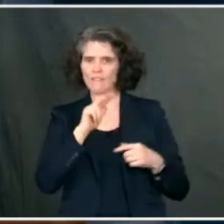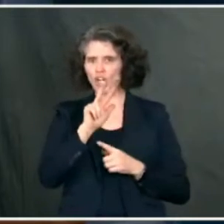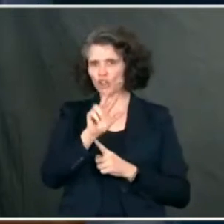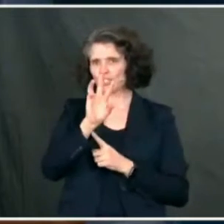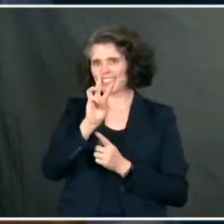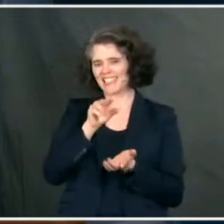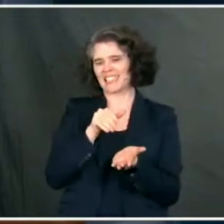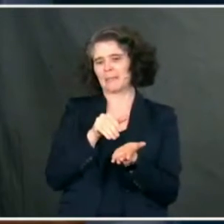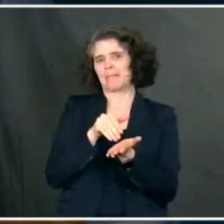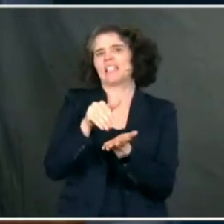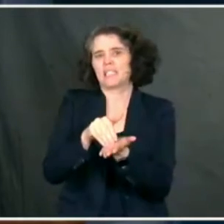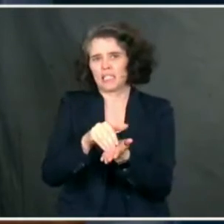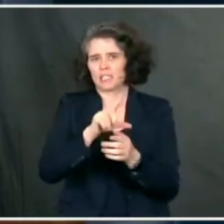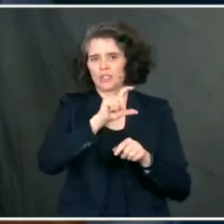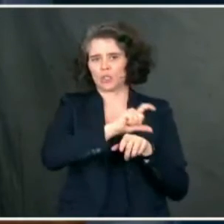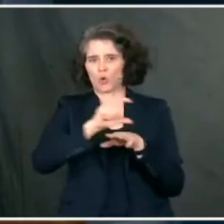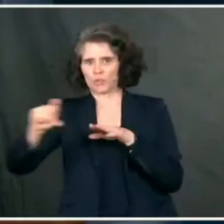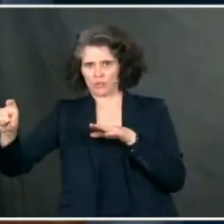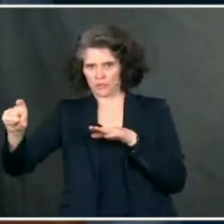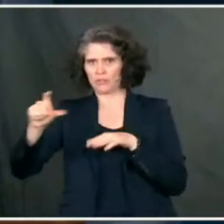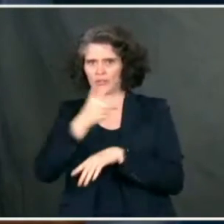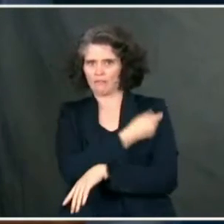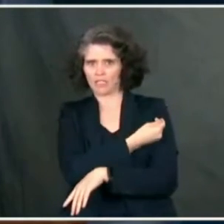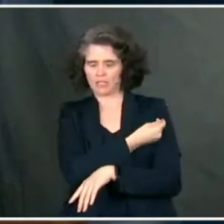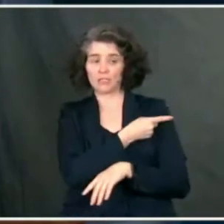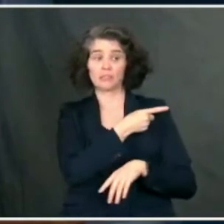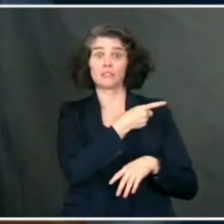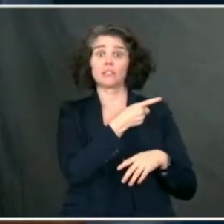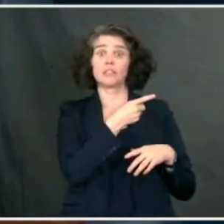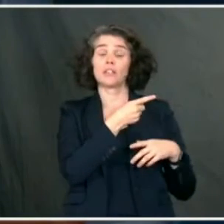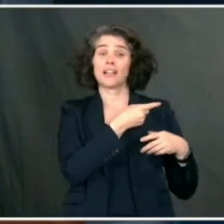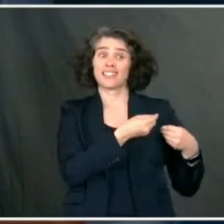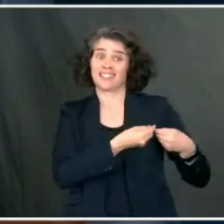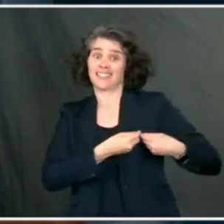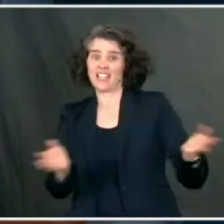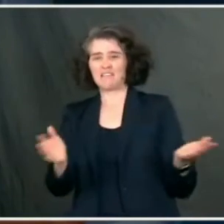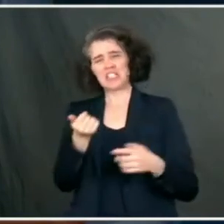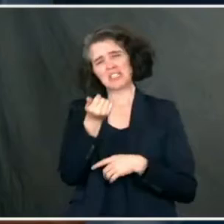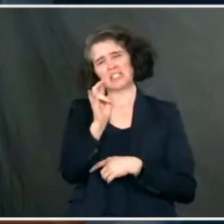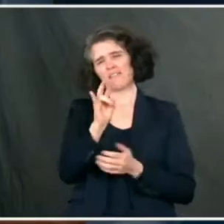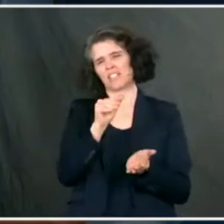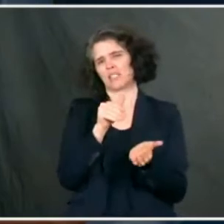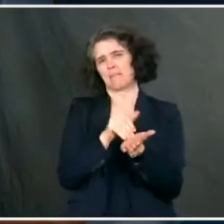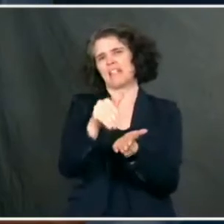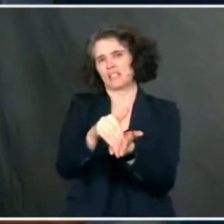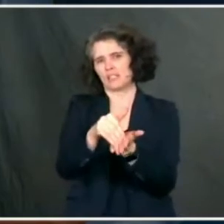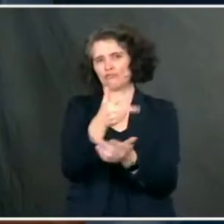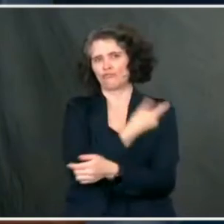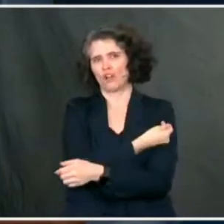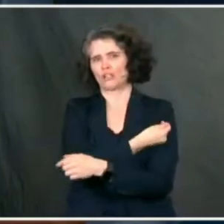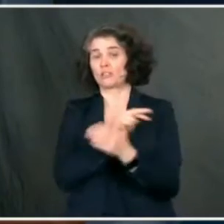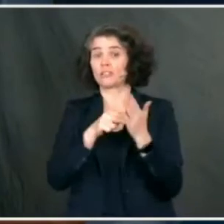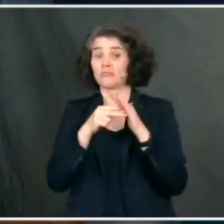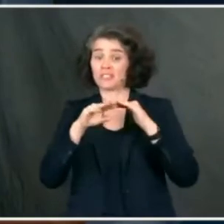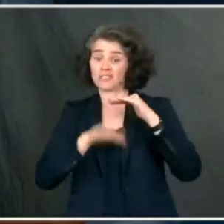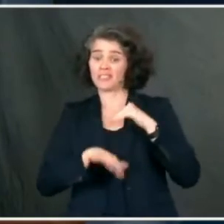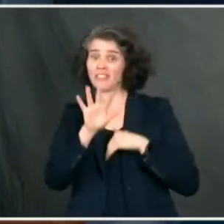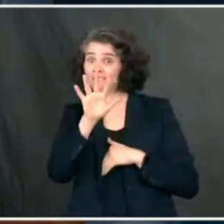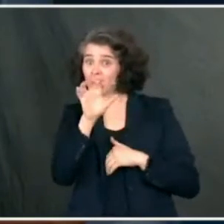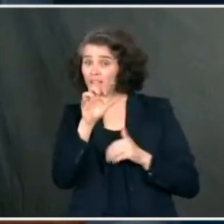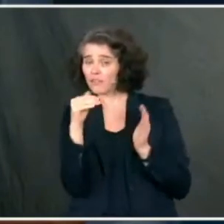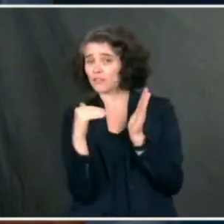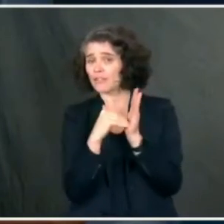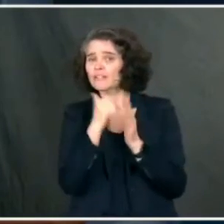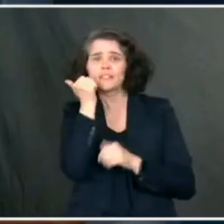for 38 days. They administered a total of about 17 million shots. That's about less than 500,000 shots